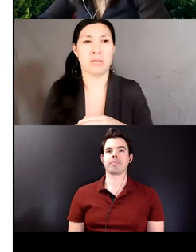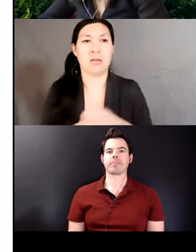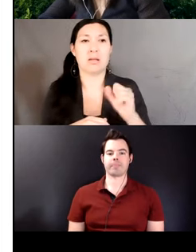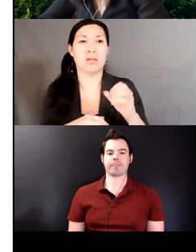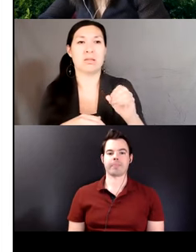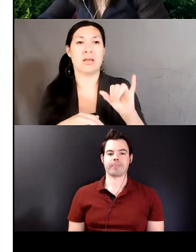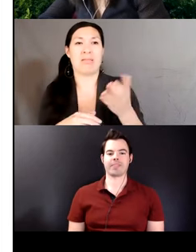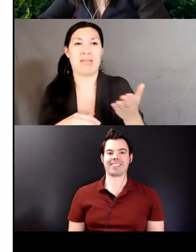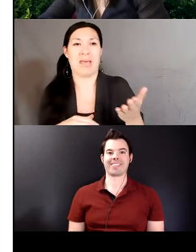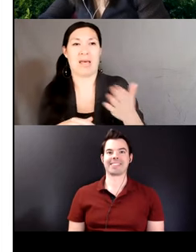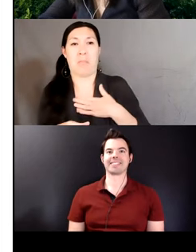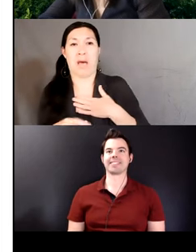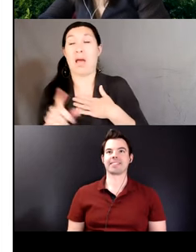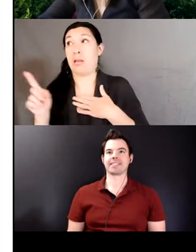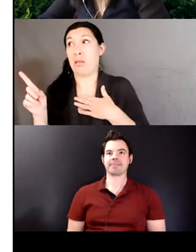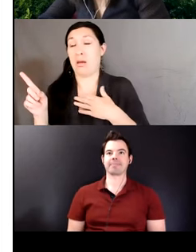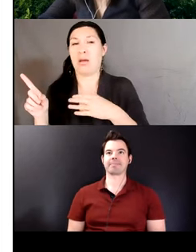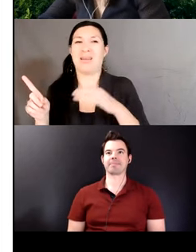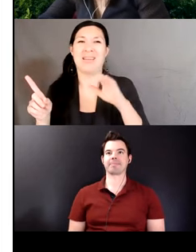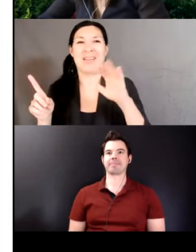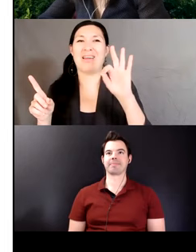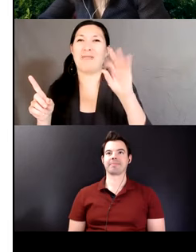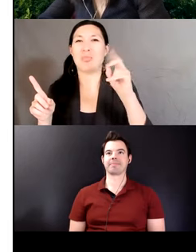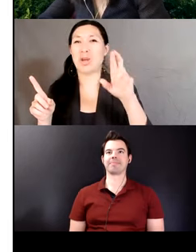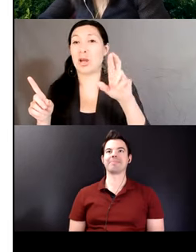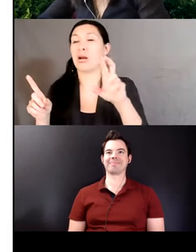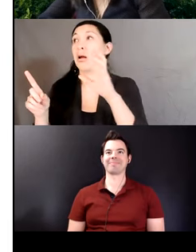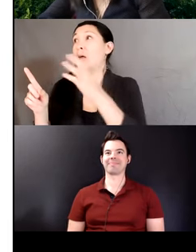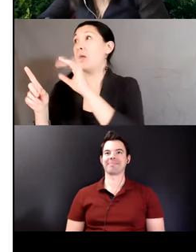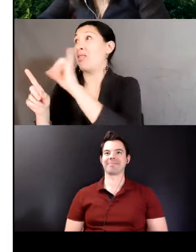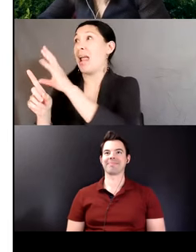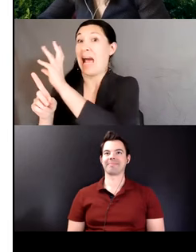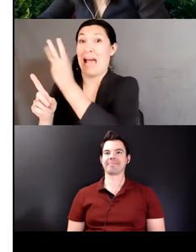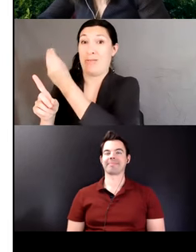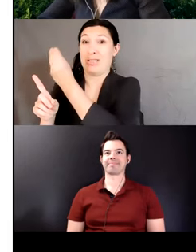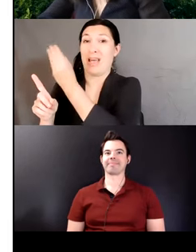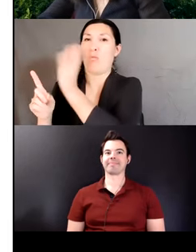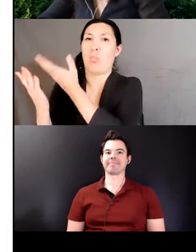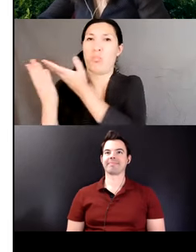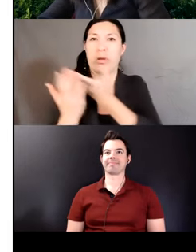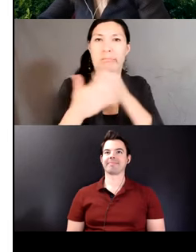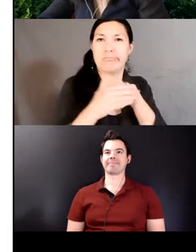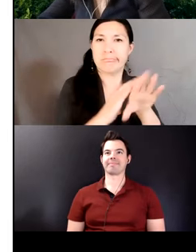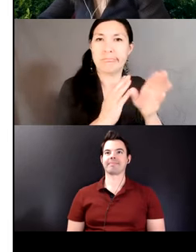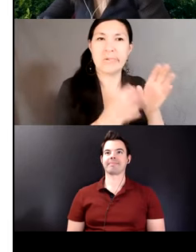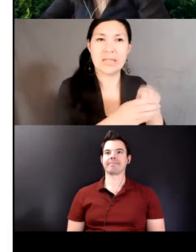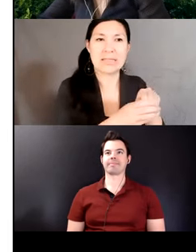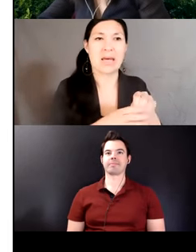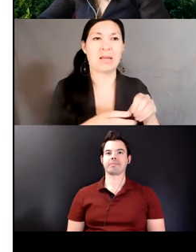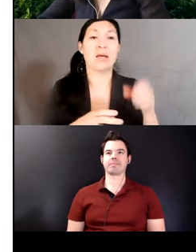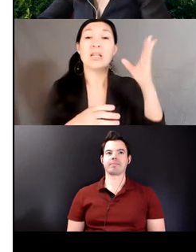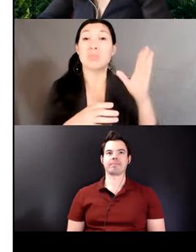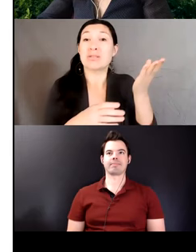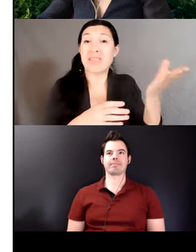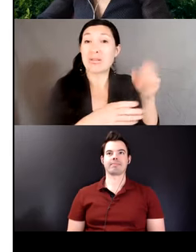fumigator i will go and break bring it inside the speakers inside the room i was actually with him in that